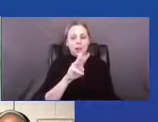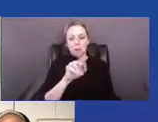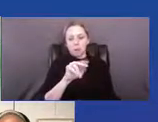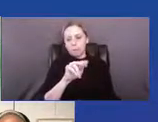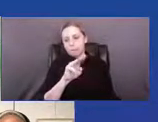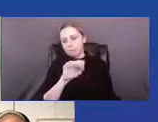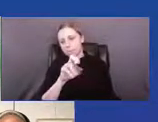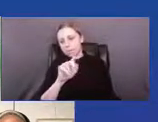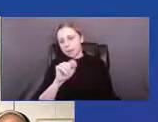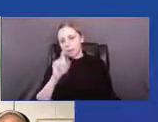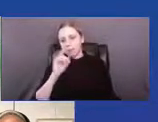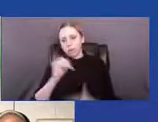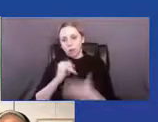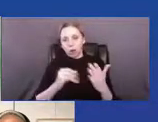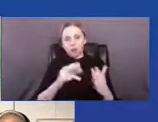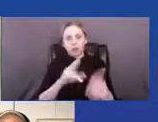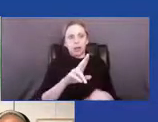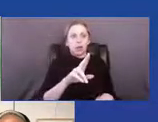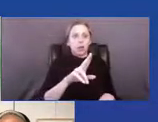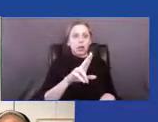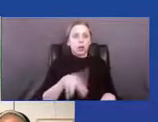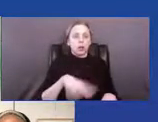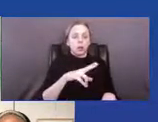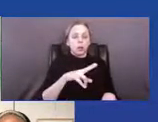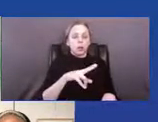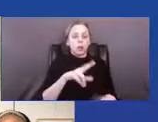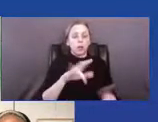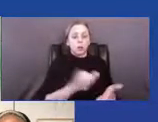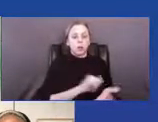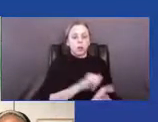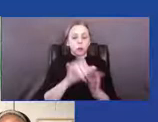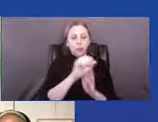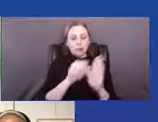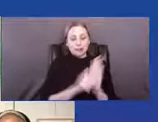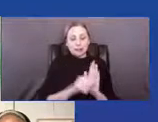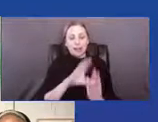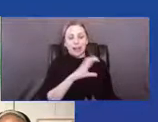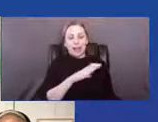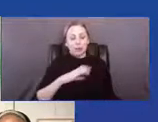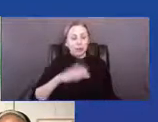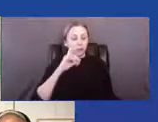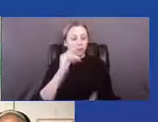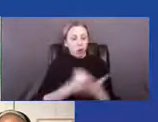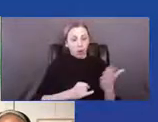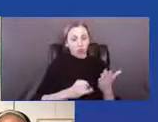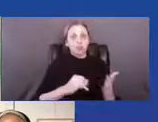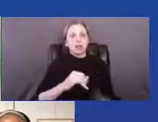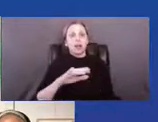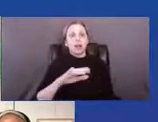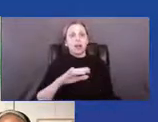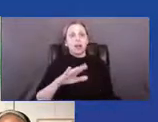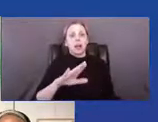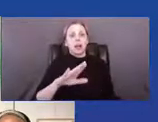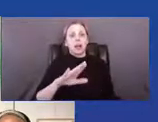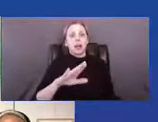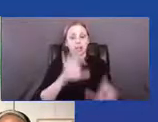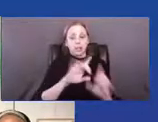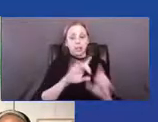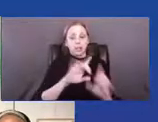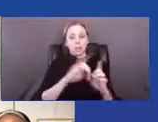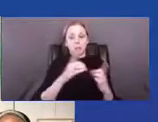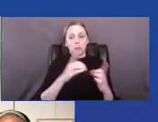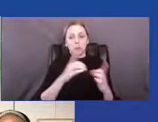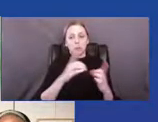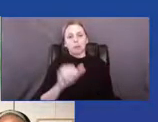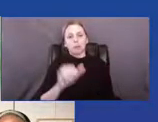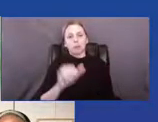State Council on the Arts, and the New York City Department of Cultural Affairs. We would also like to thank our ongoing philanthropic